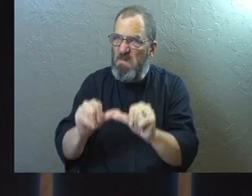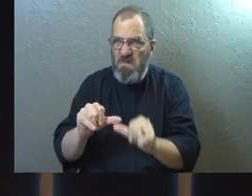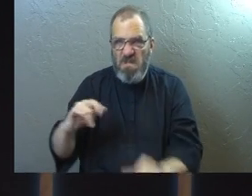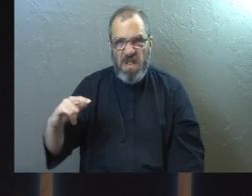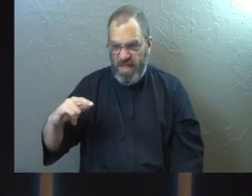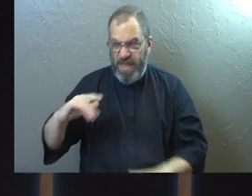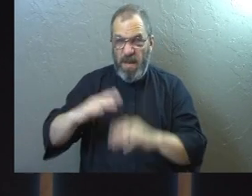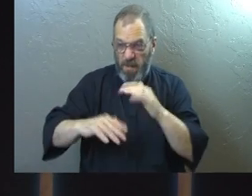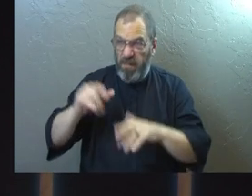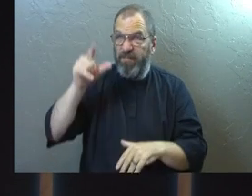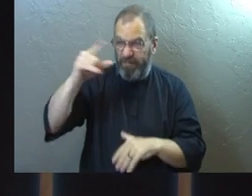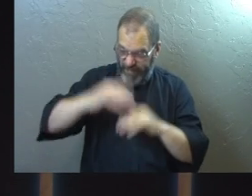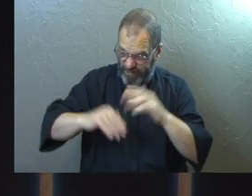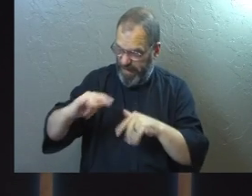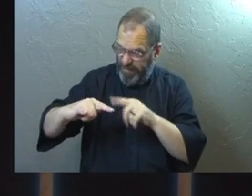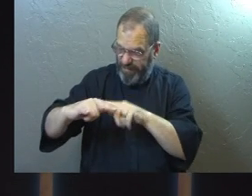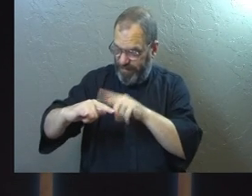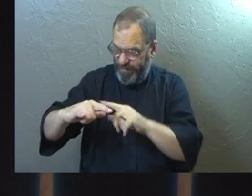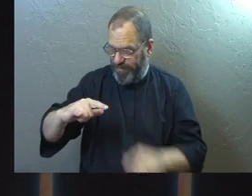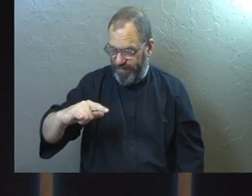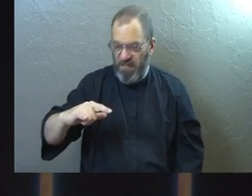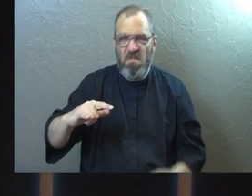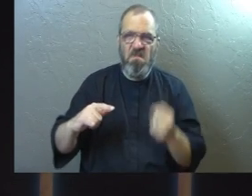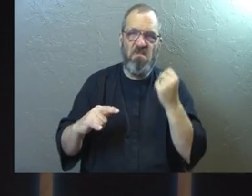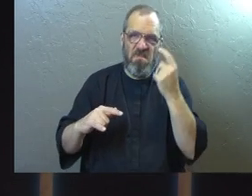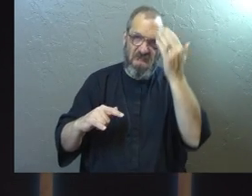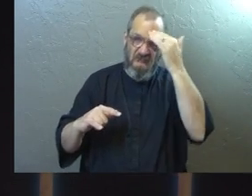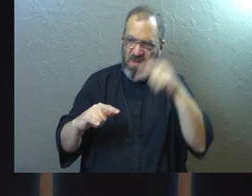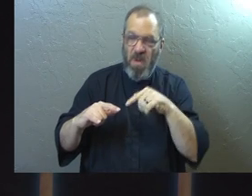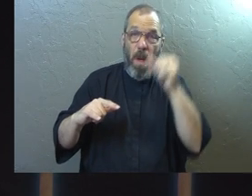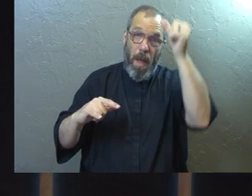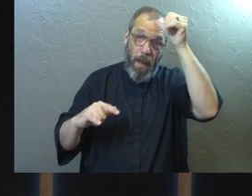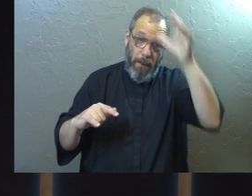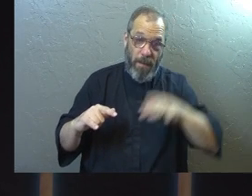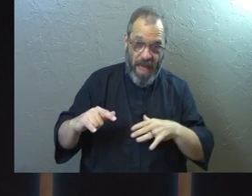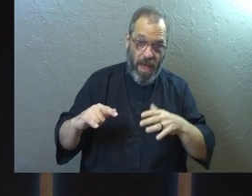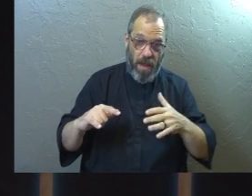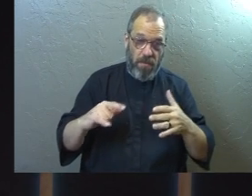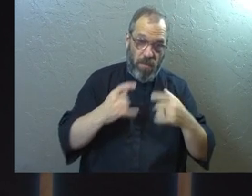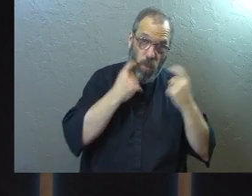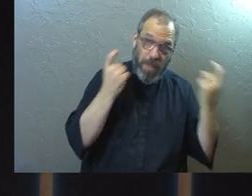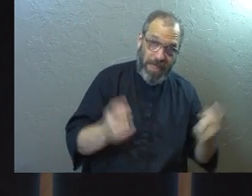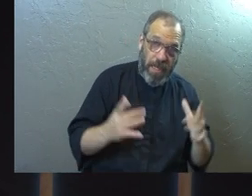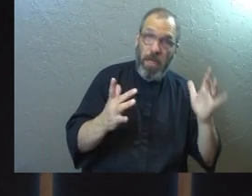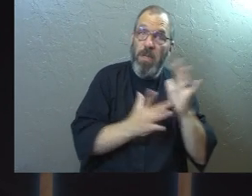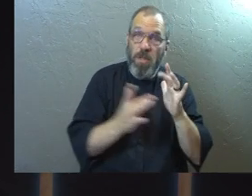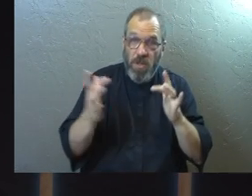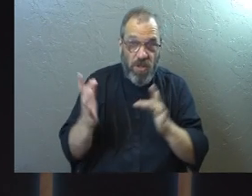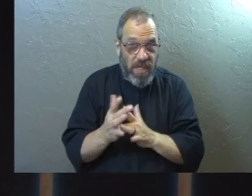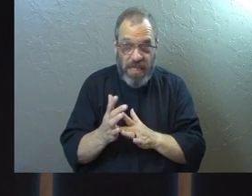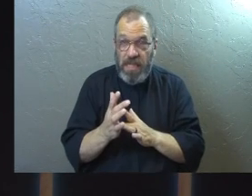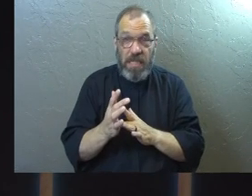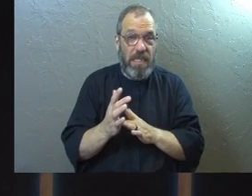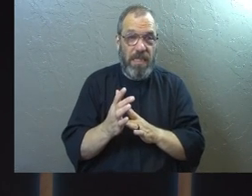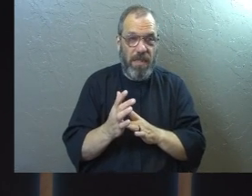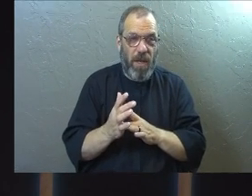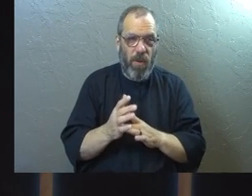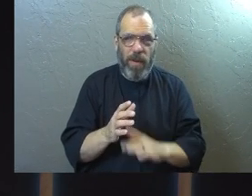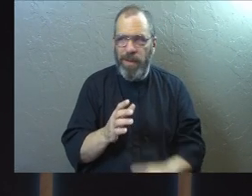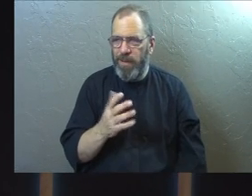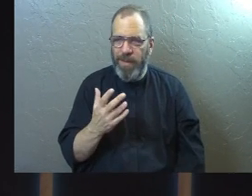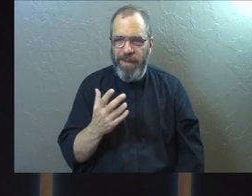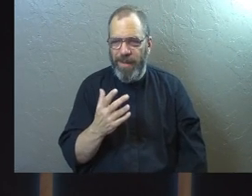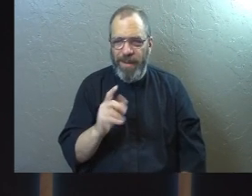And God built the plane because he was not surprised that mankind fell. Jesus Christ was not version 2